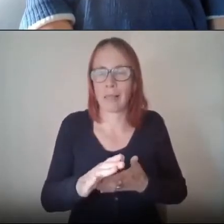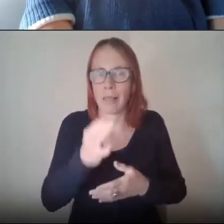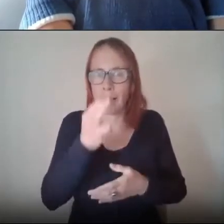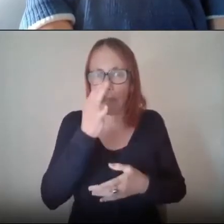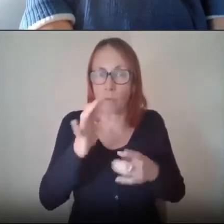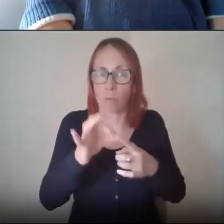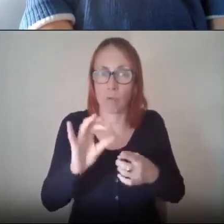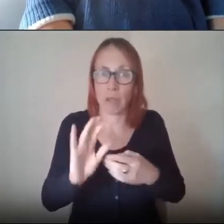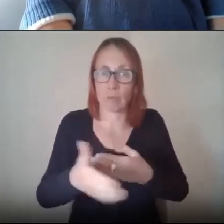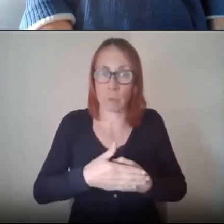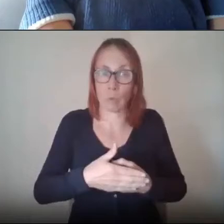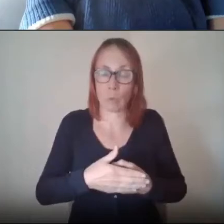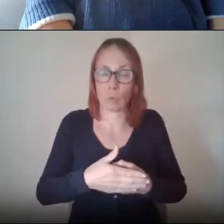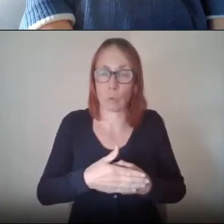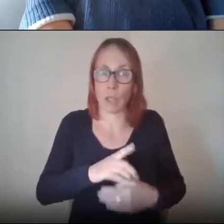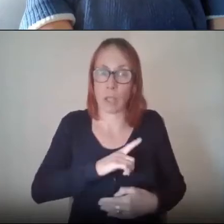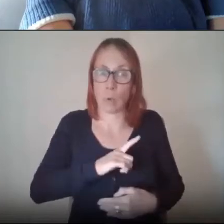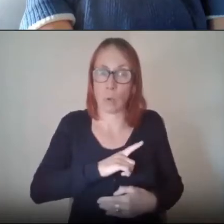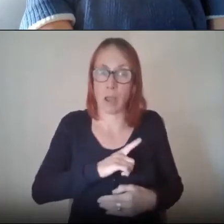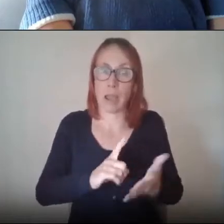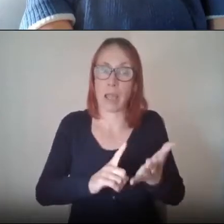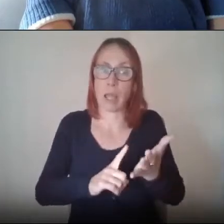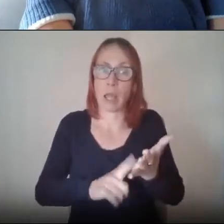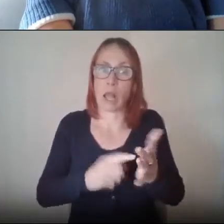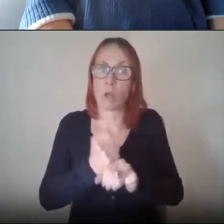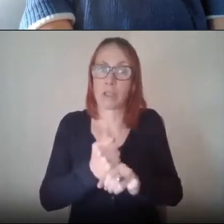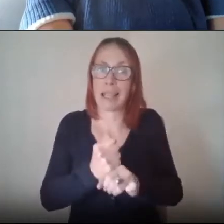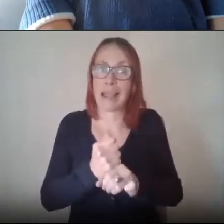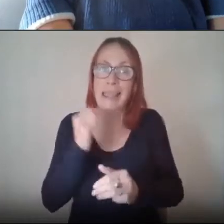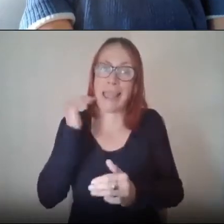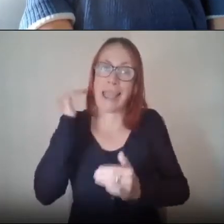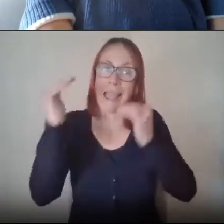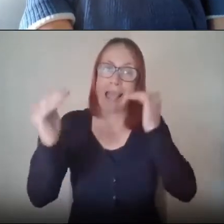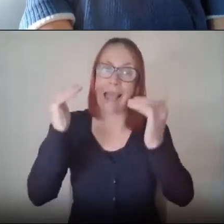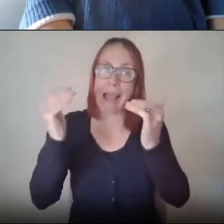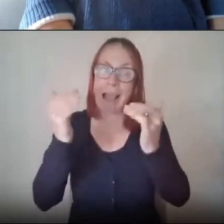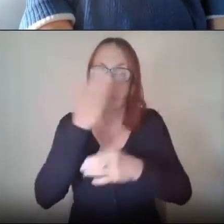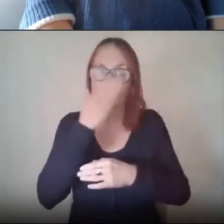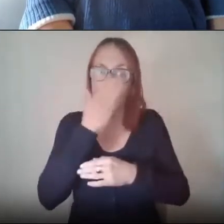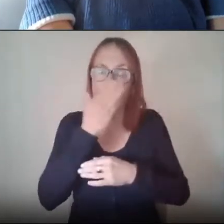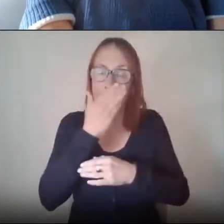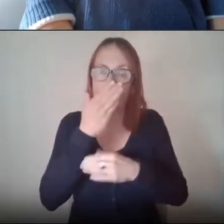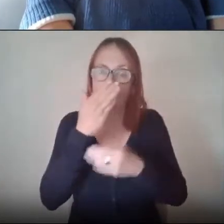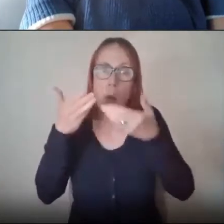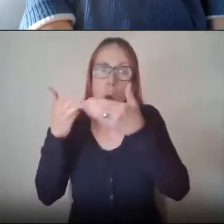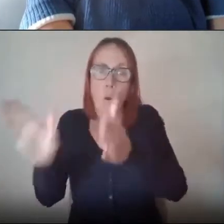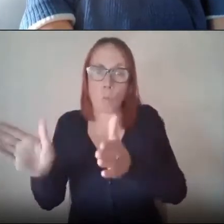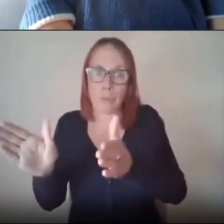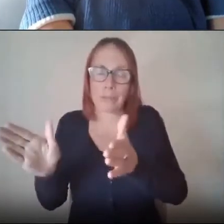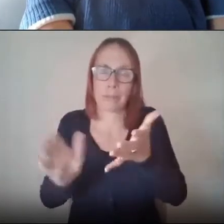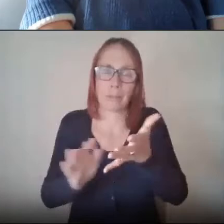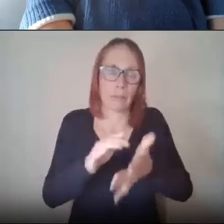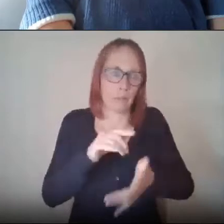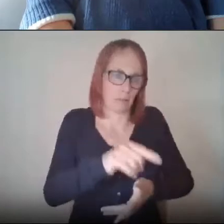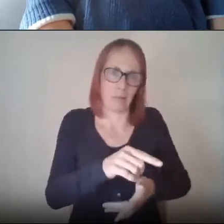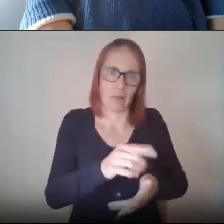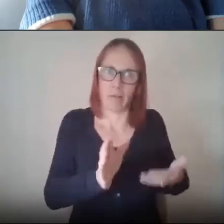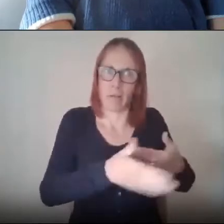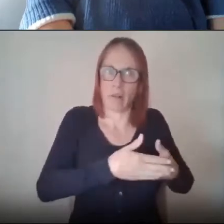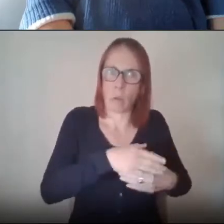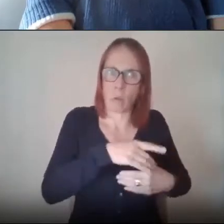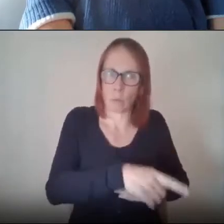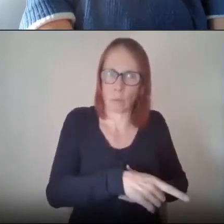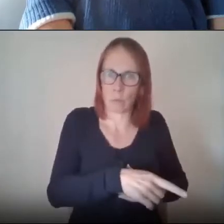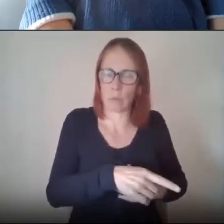school had been built and they decided to reconfigure the estate the old school was lying empty the community went to